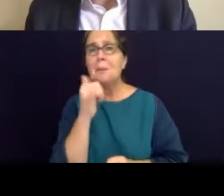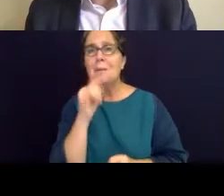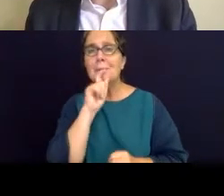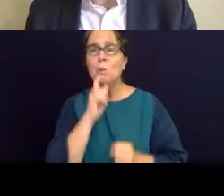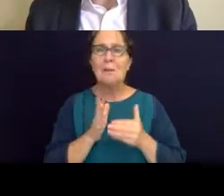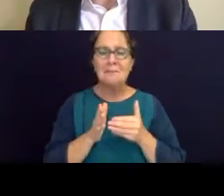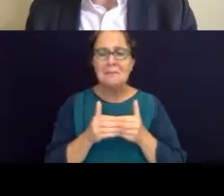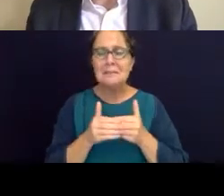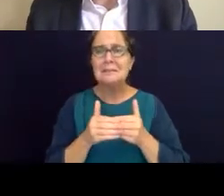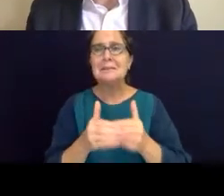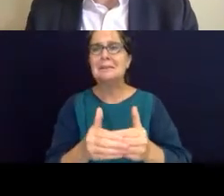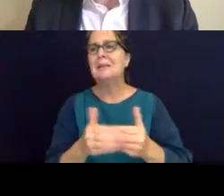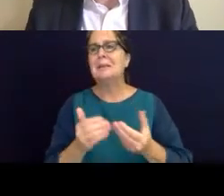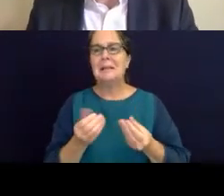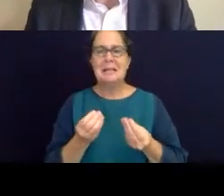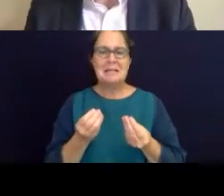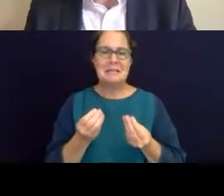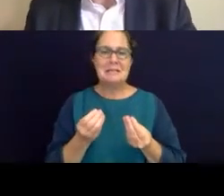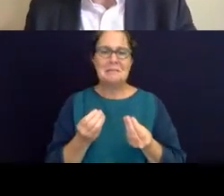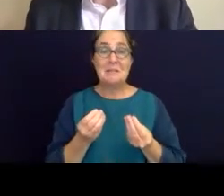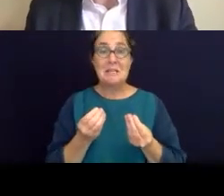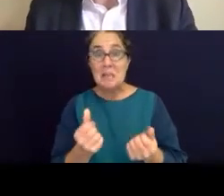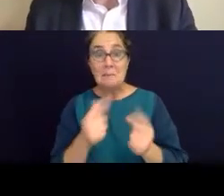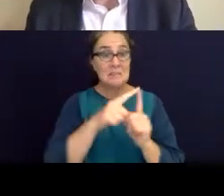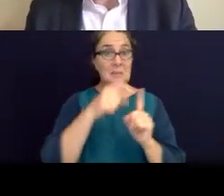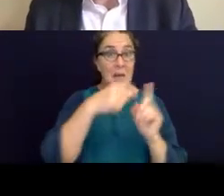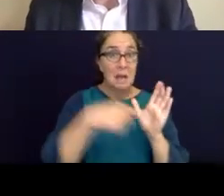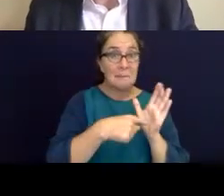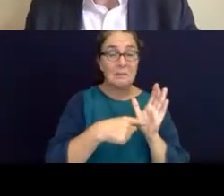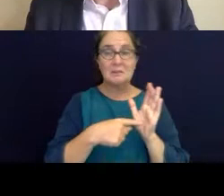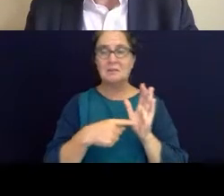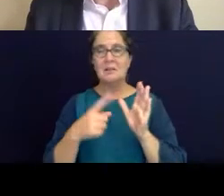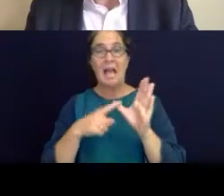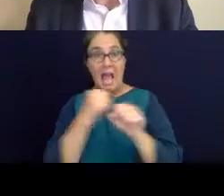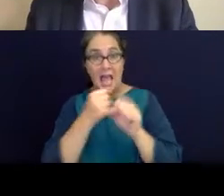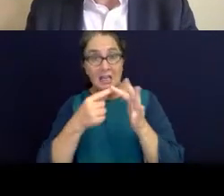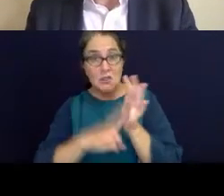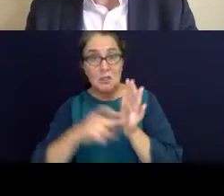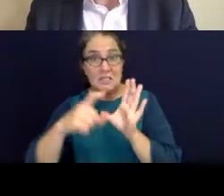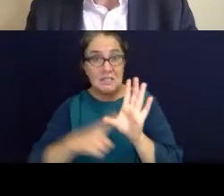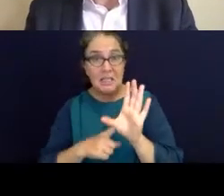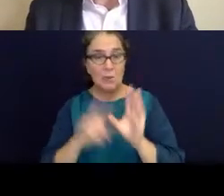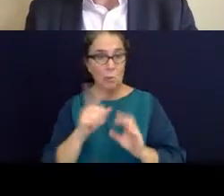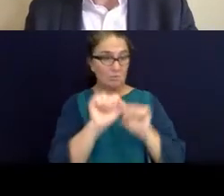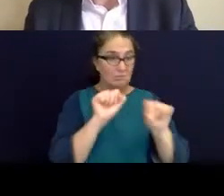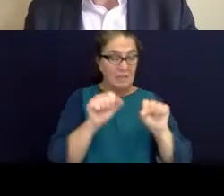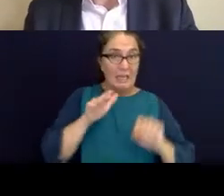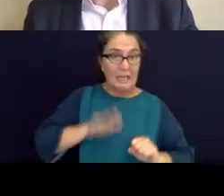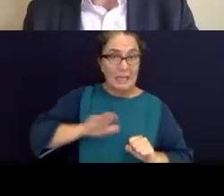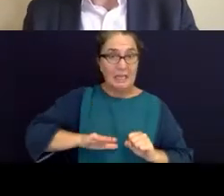departments and agencies' requirements and fulfil their obligations